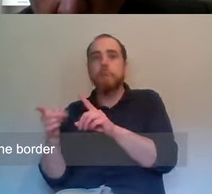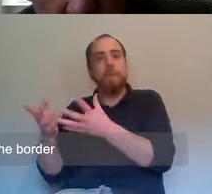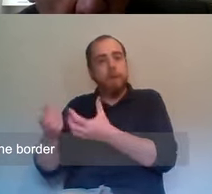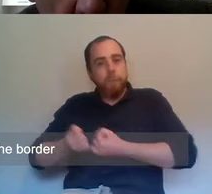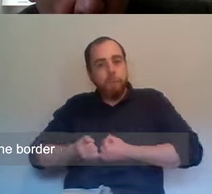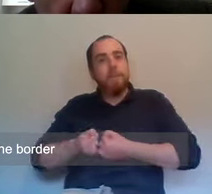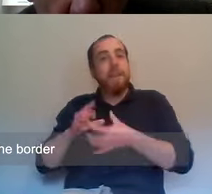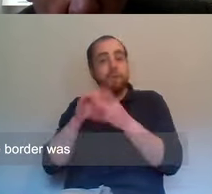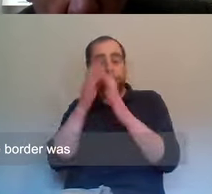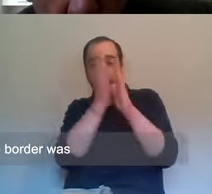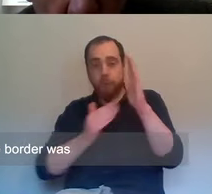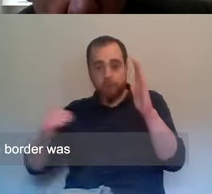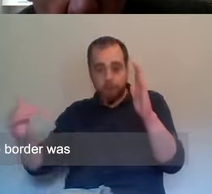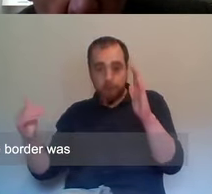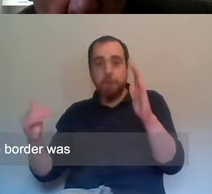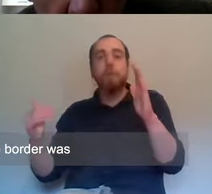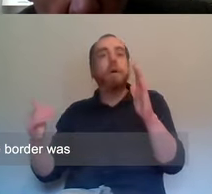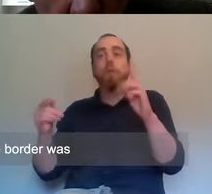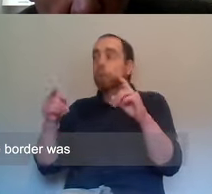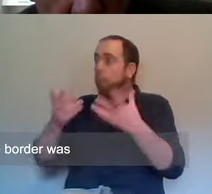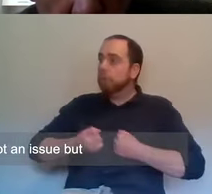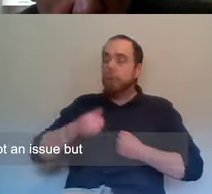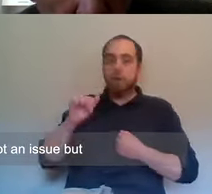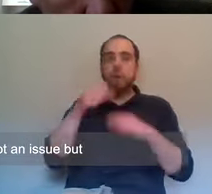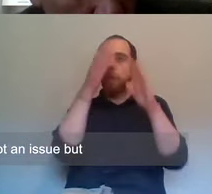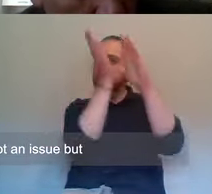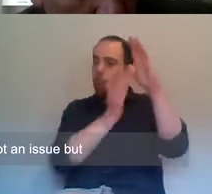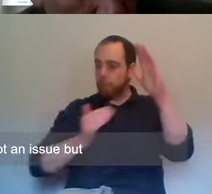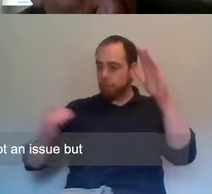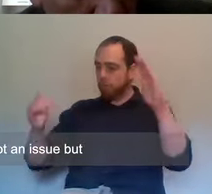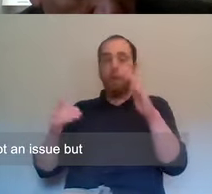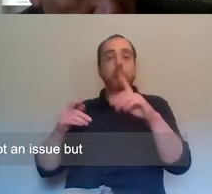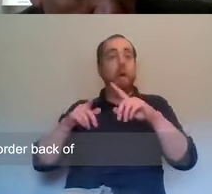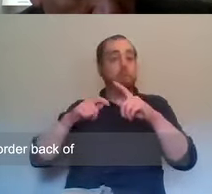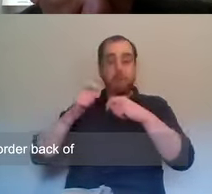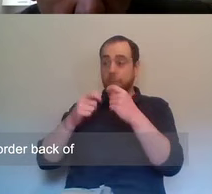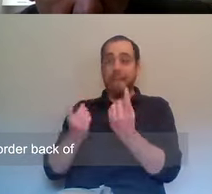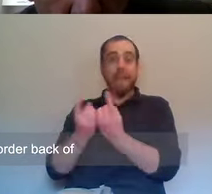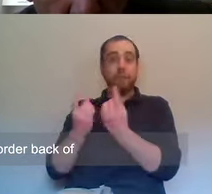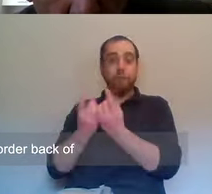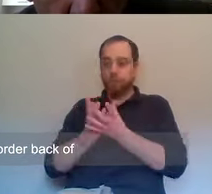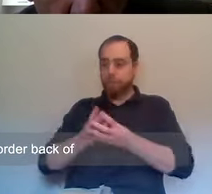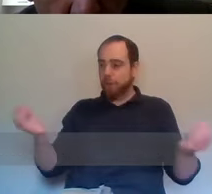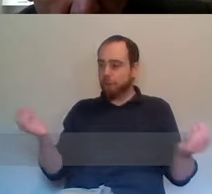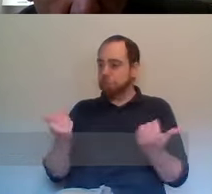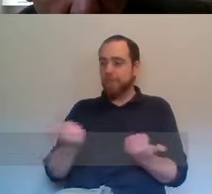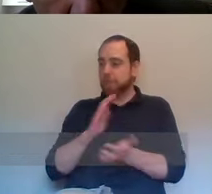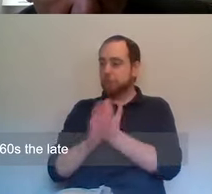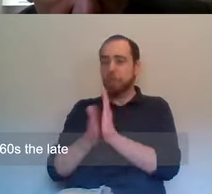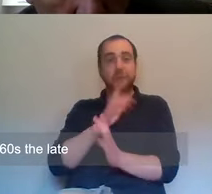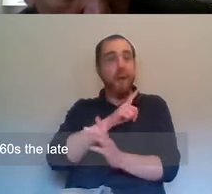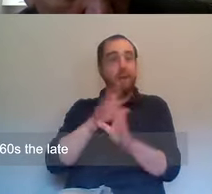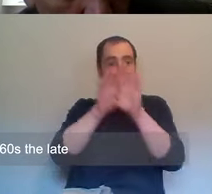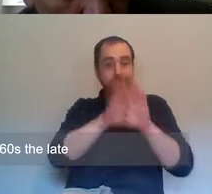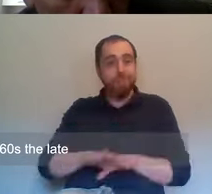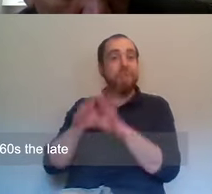It didn't really matter. The border was there, the border was not an issue, but Brexit has brought the border back, of course. Um, and again, I